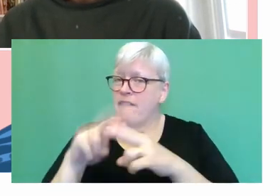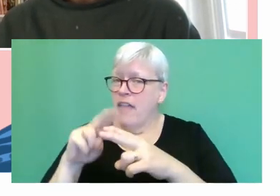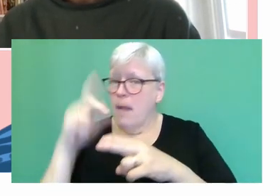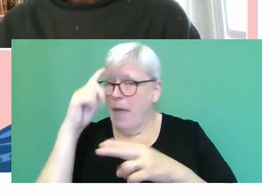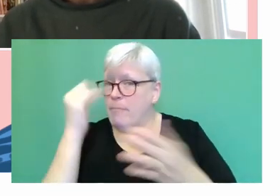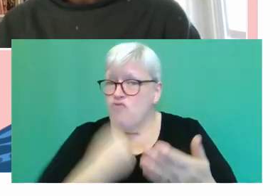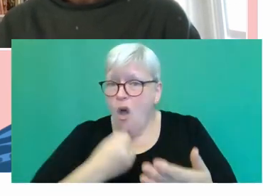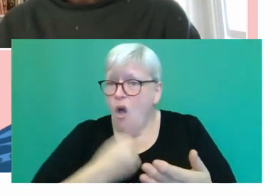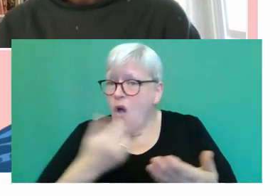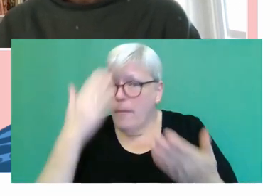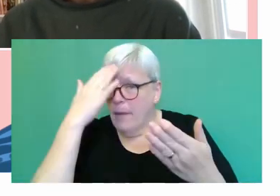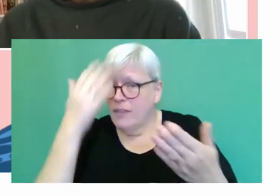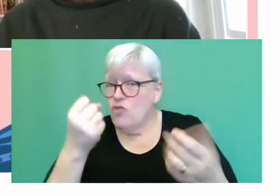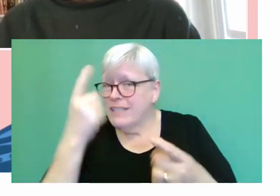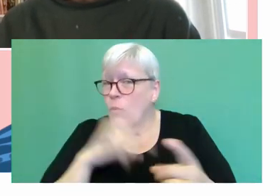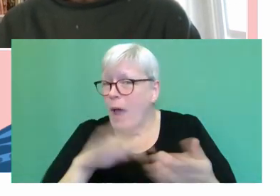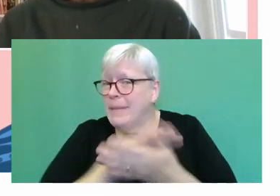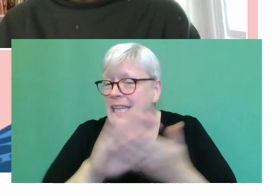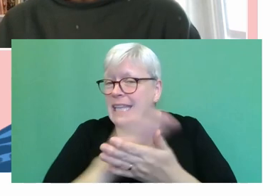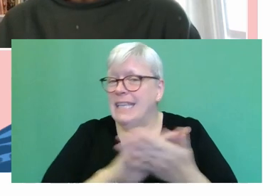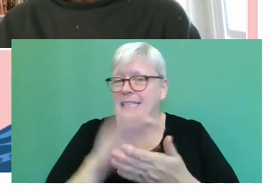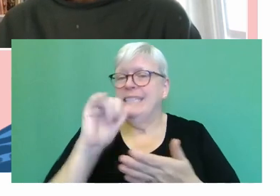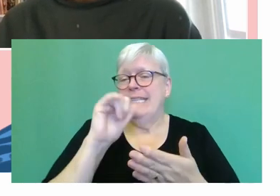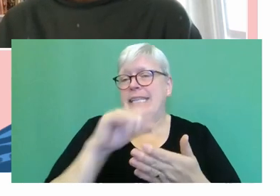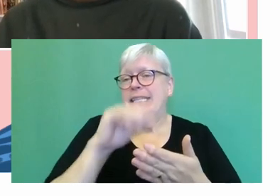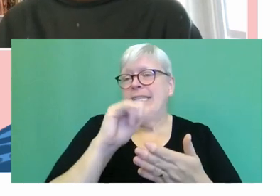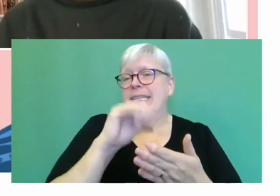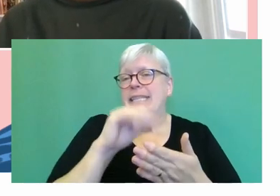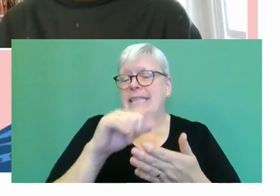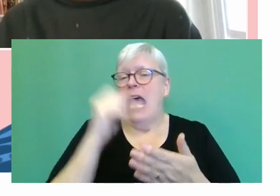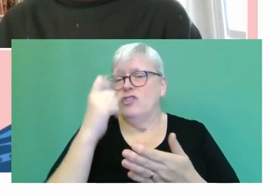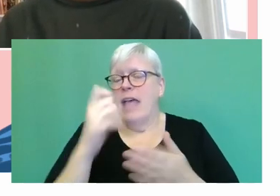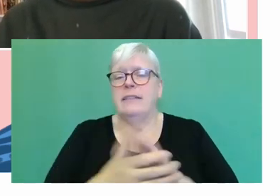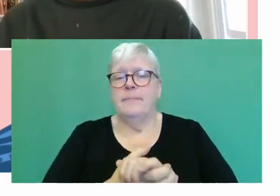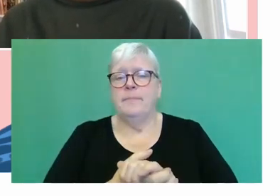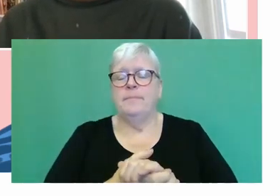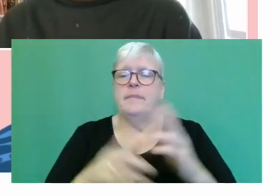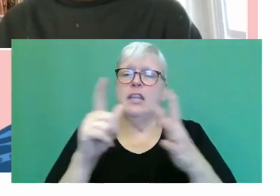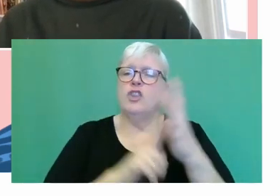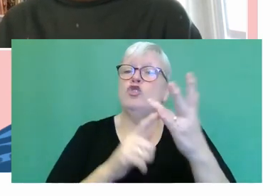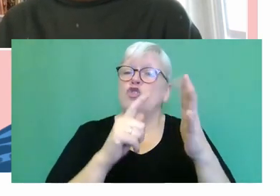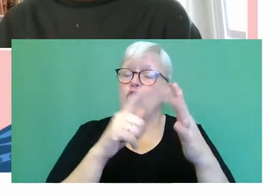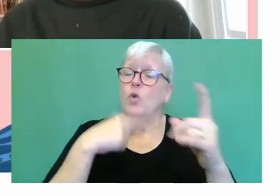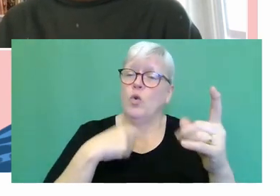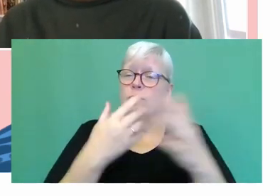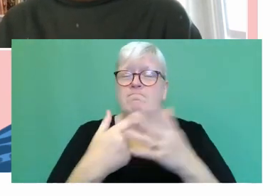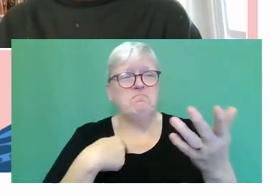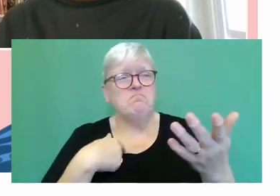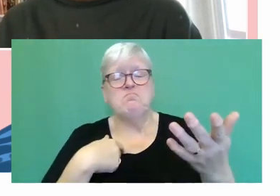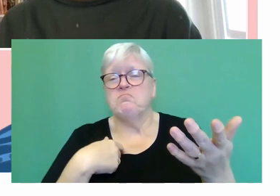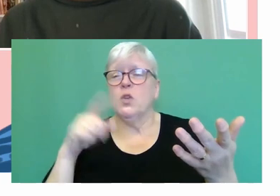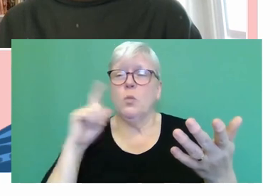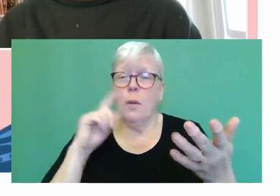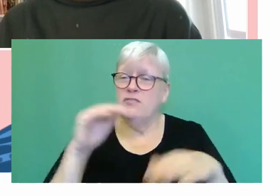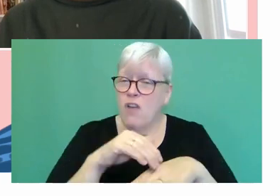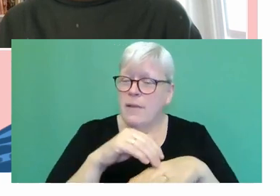But do you see where I'm coming from a bit in that sense of, do, I do. Yeah, yeah. And then with Joe, Obstetrics, Gynaecology and Exceptrics, well, we know about his sex